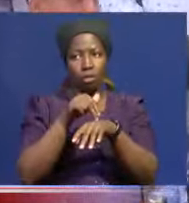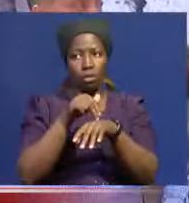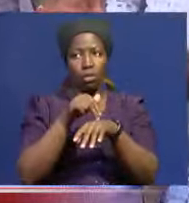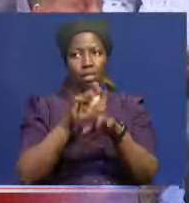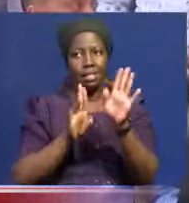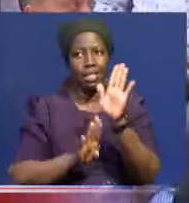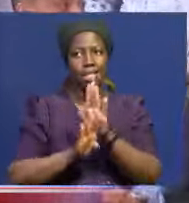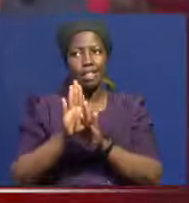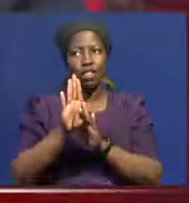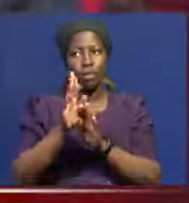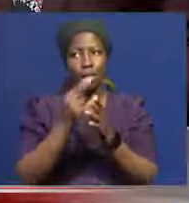Darubini. condemna